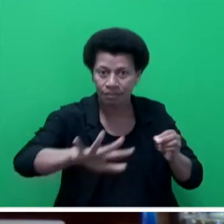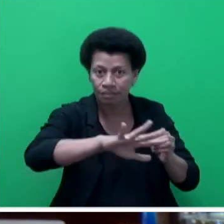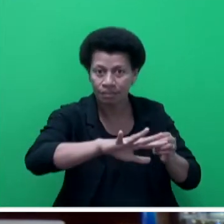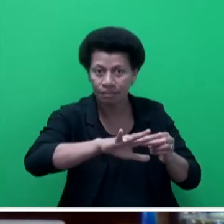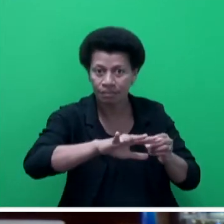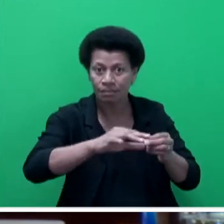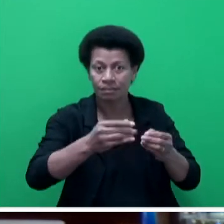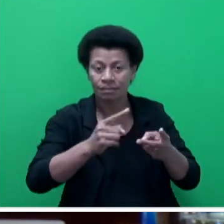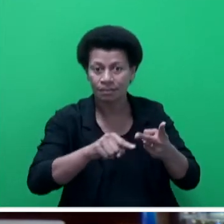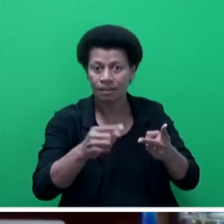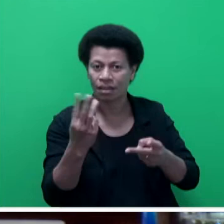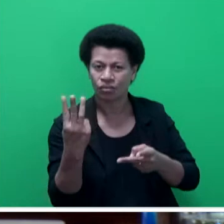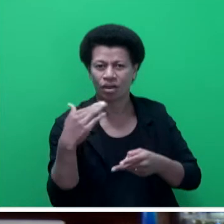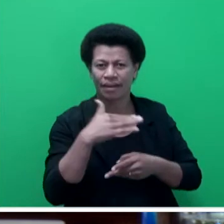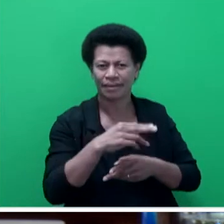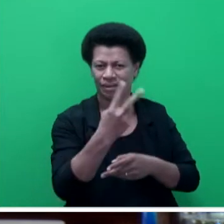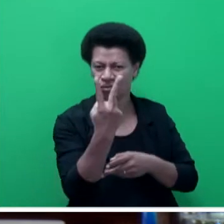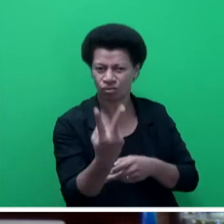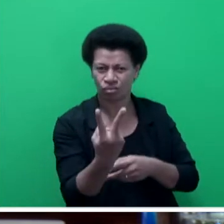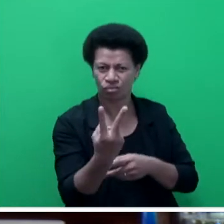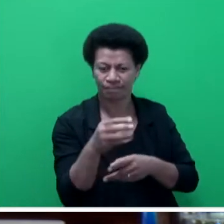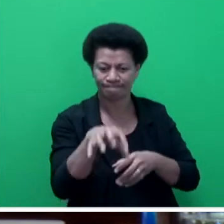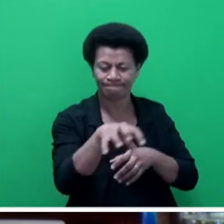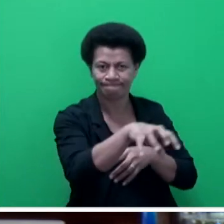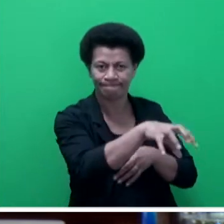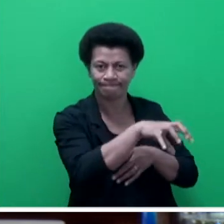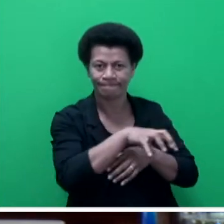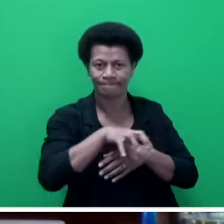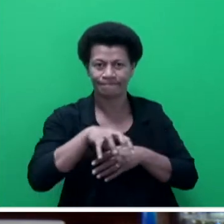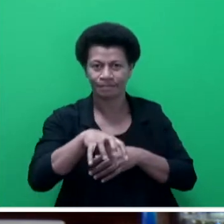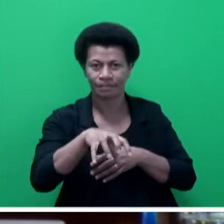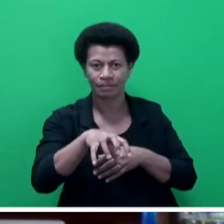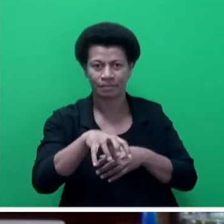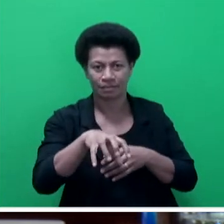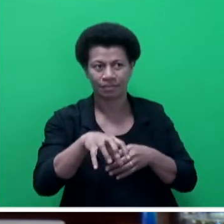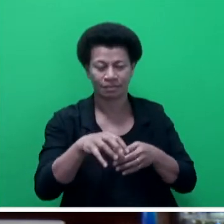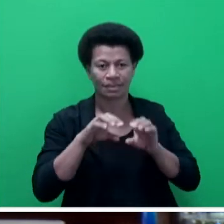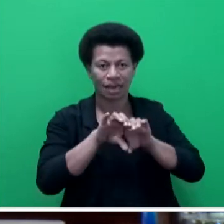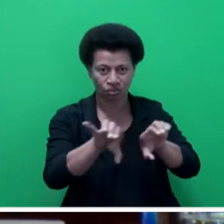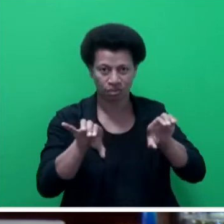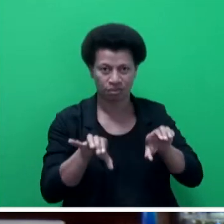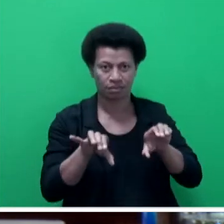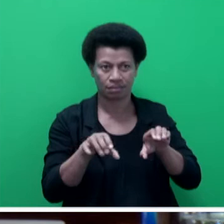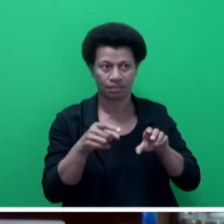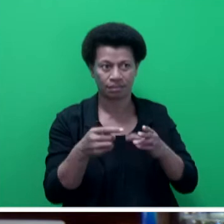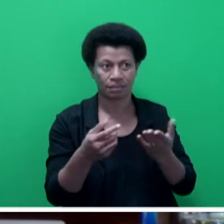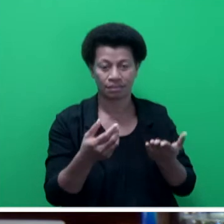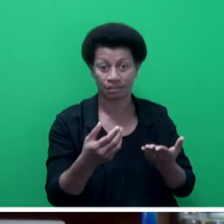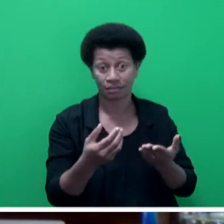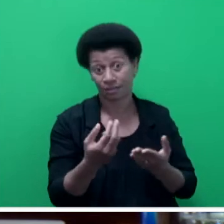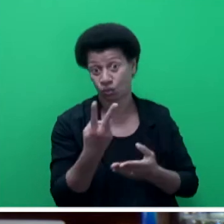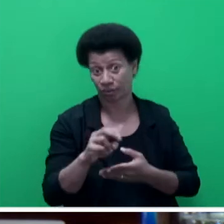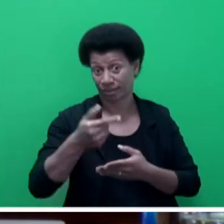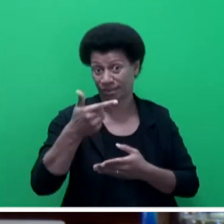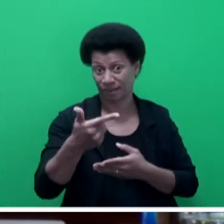302 district advisory councillors. With 50% of Fijian population below the age of 27